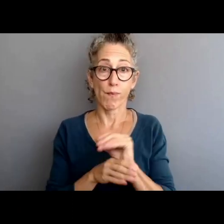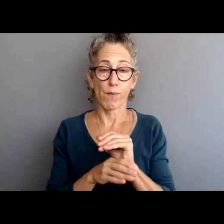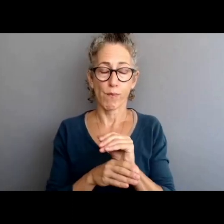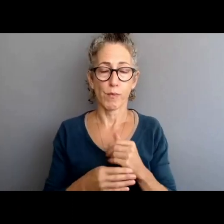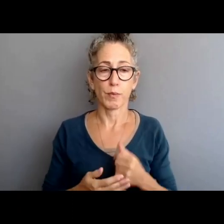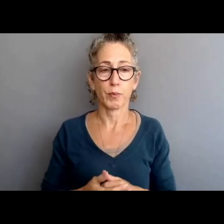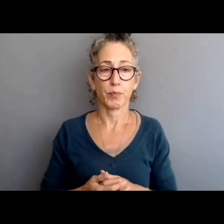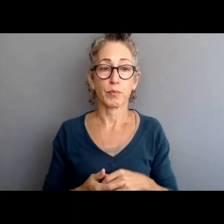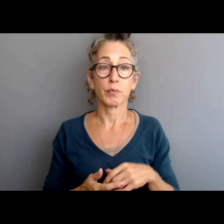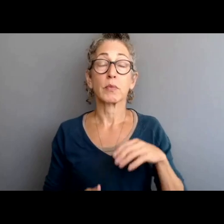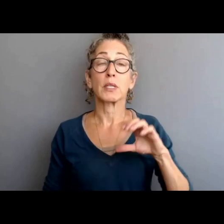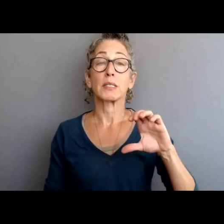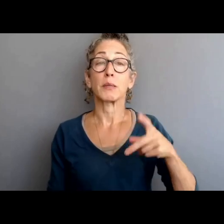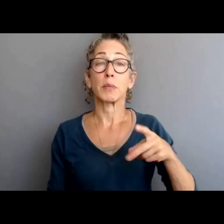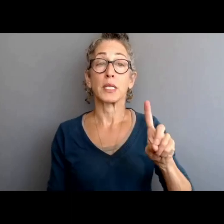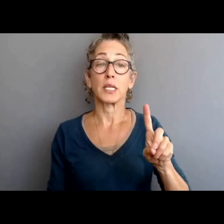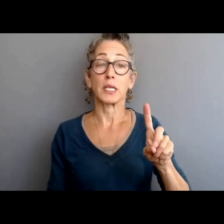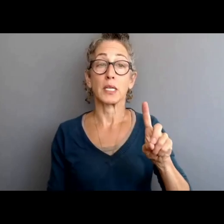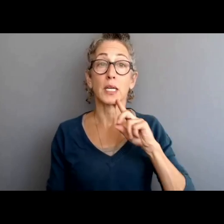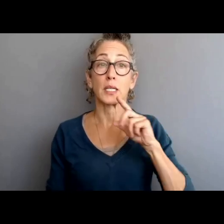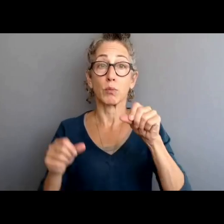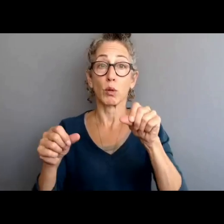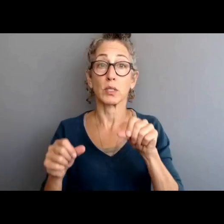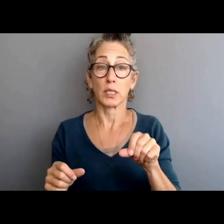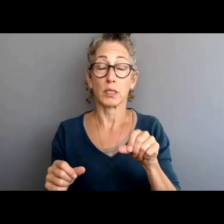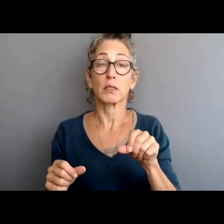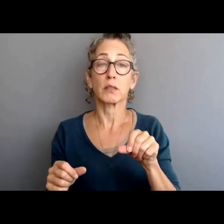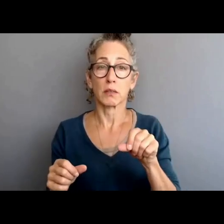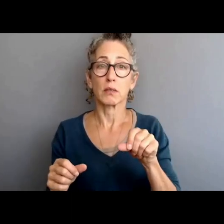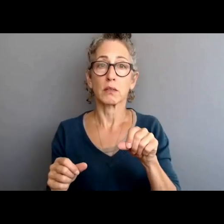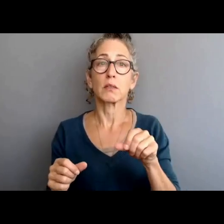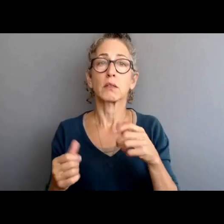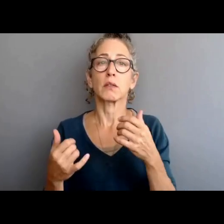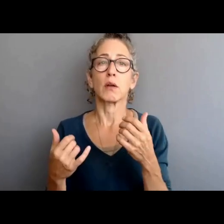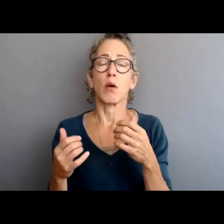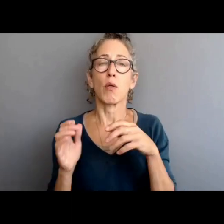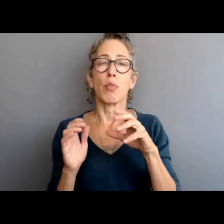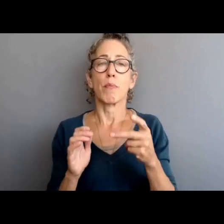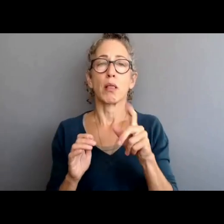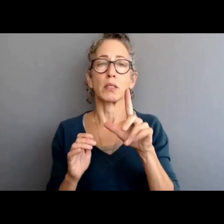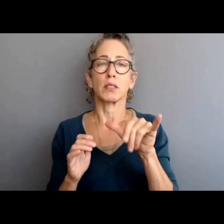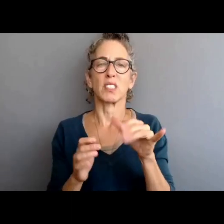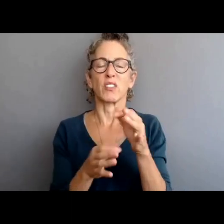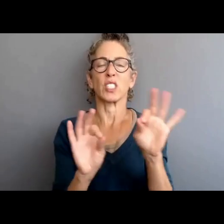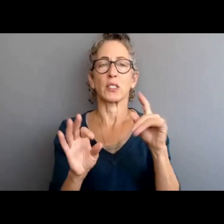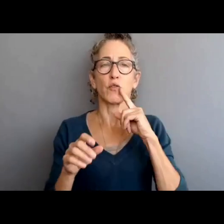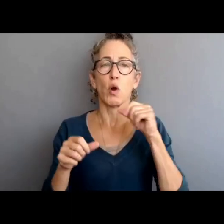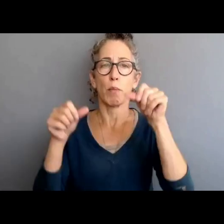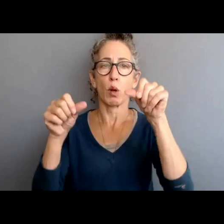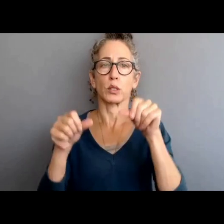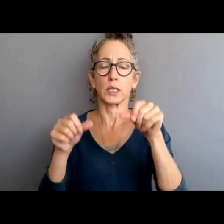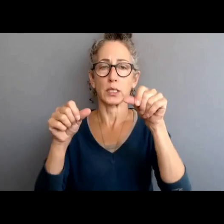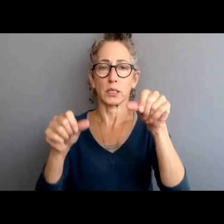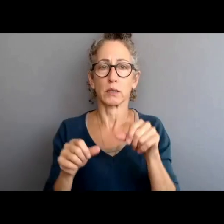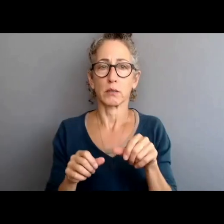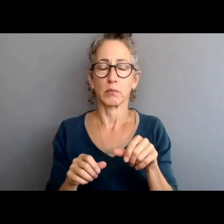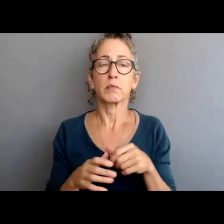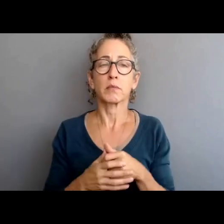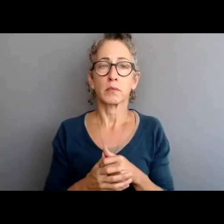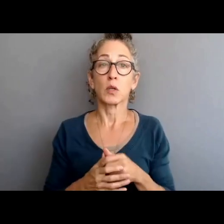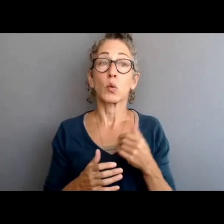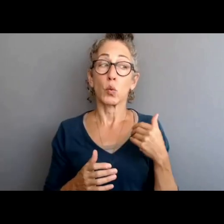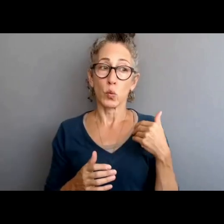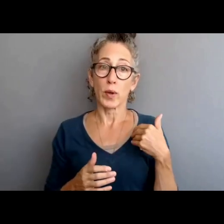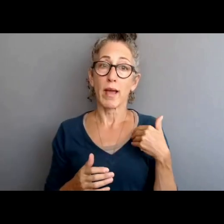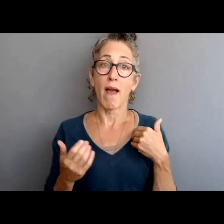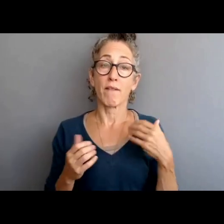CPD is posting three policies today for public comment. However, CPD has received some questions and feedback from the community that we will